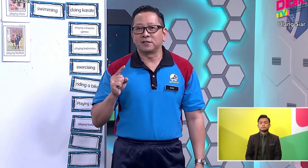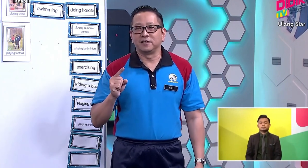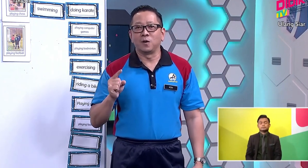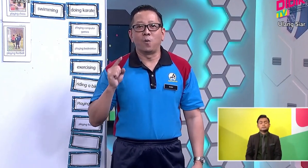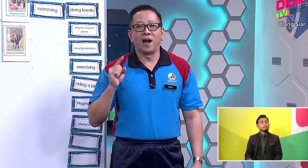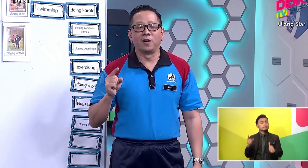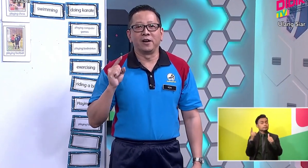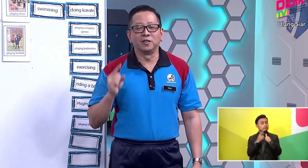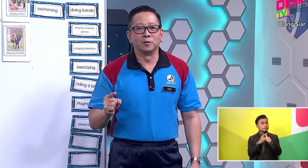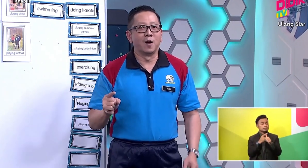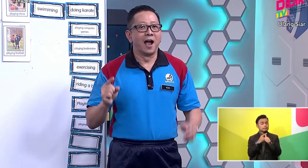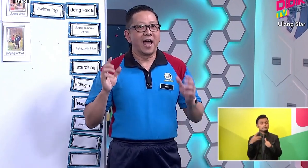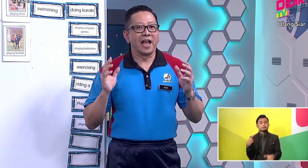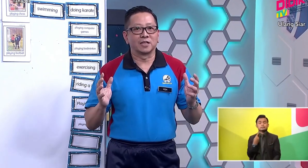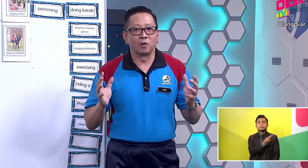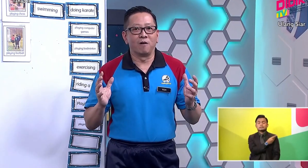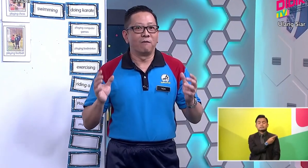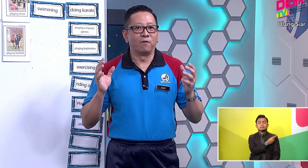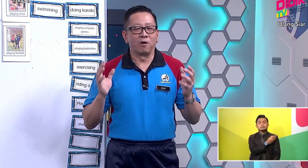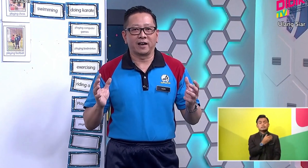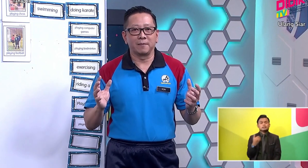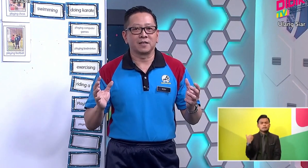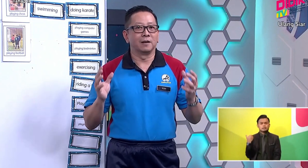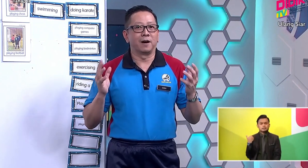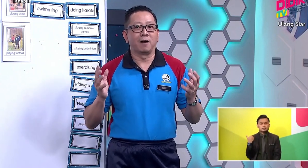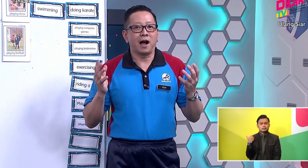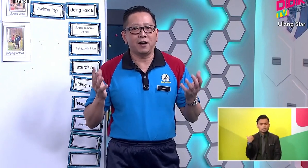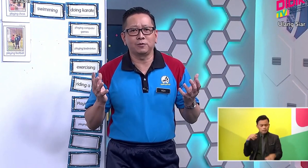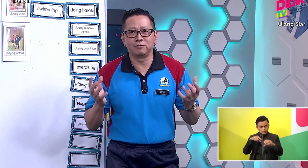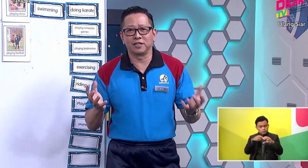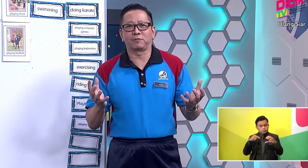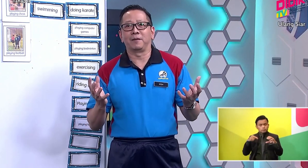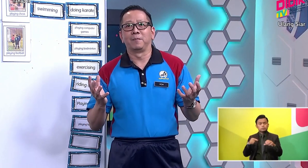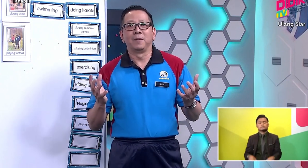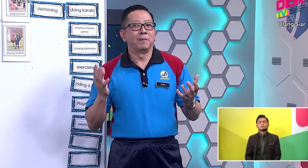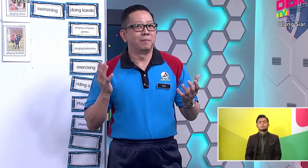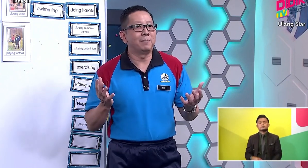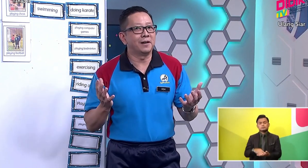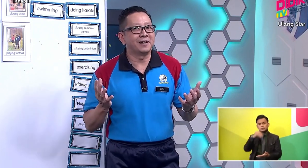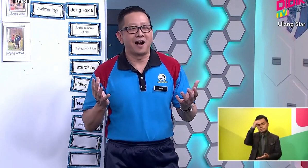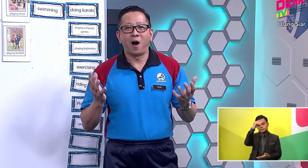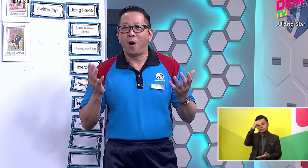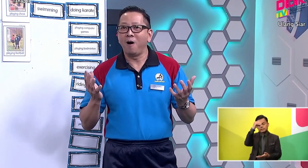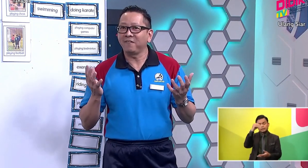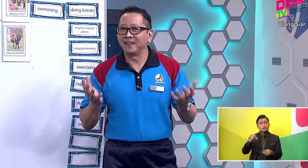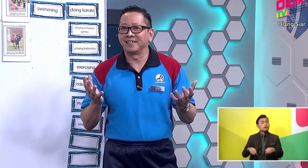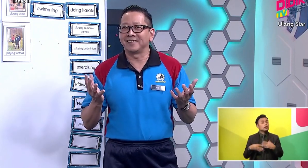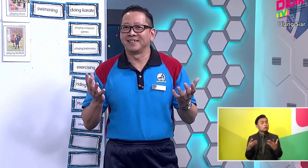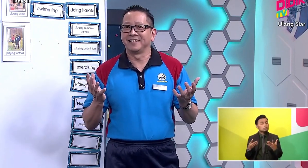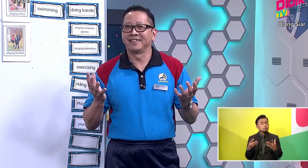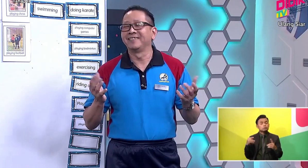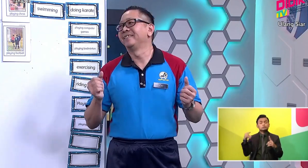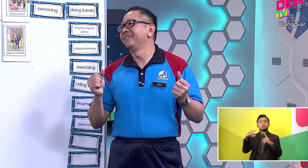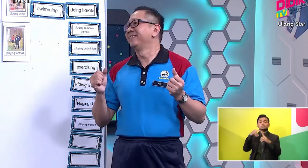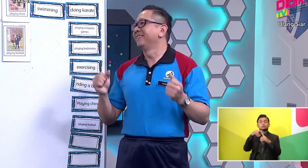the first session, we are going to explore vocab about how to describe people or things.